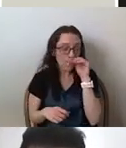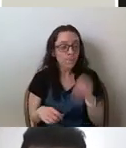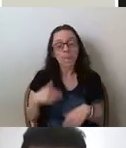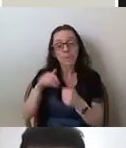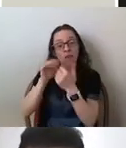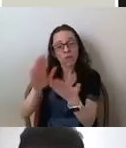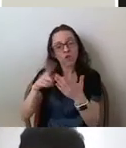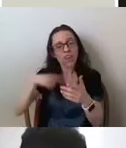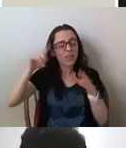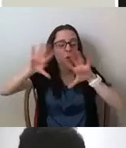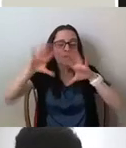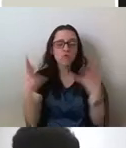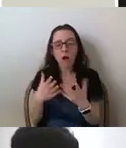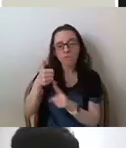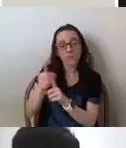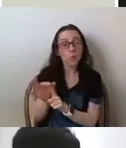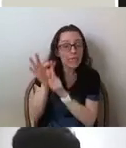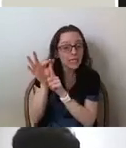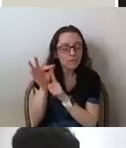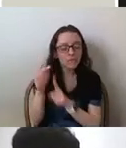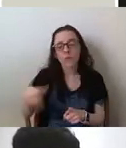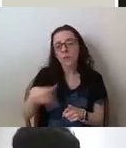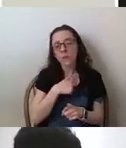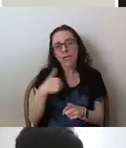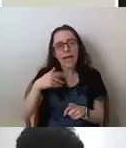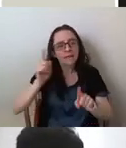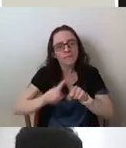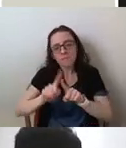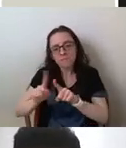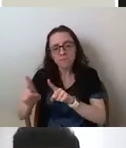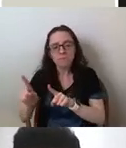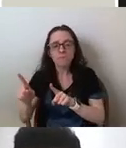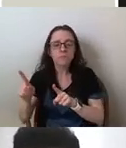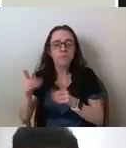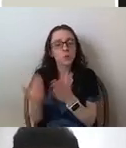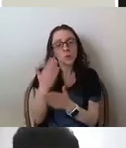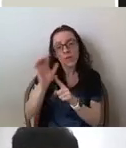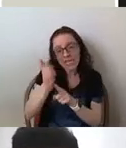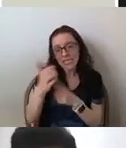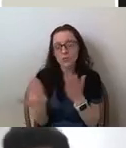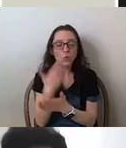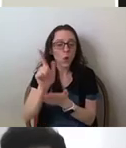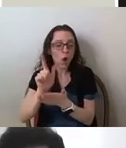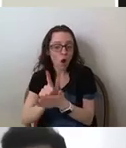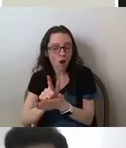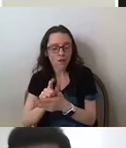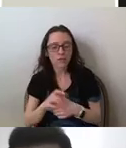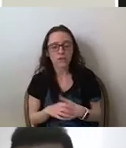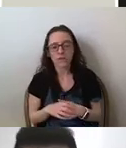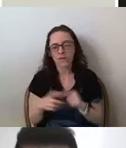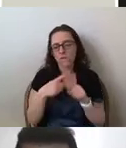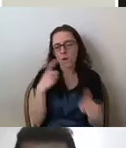overall was unique. We sort of went through a number of, um, you know, cases and laws from, I think it's 18,